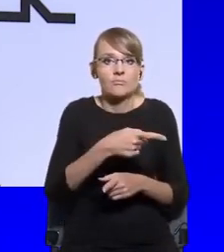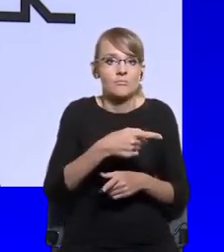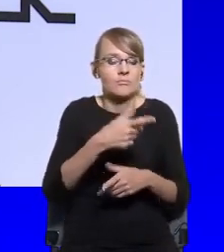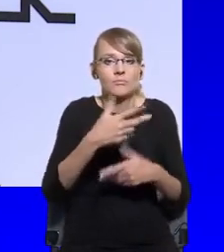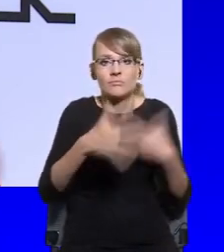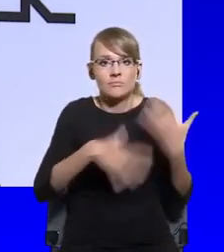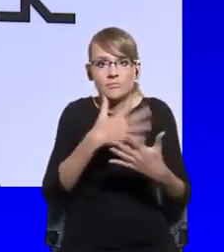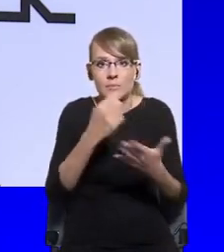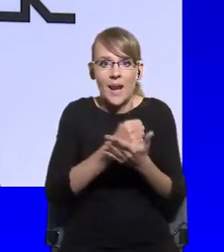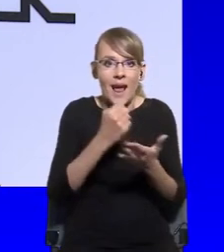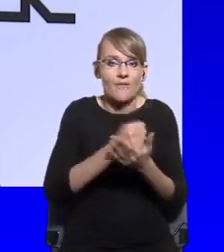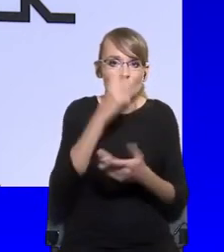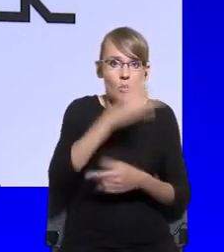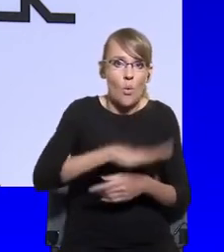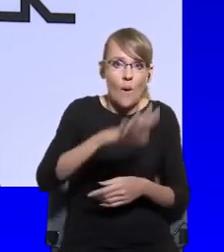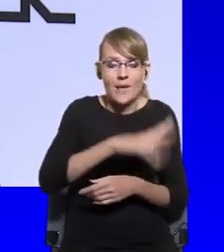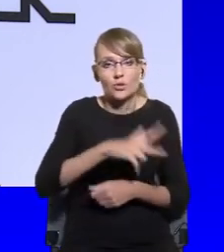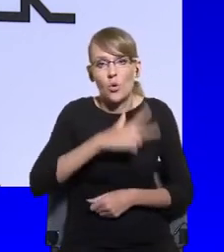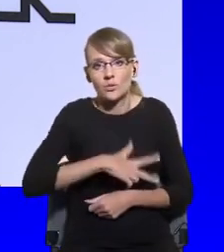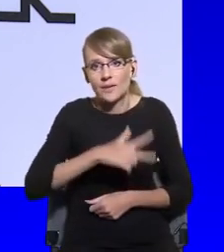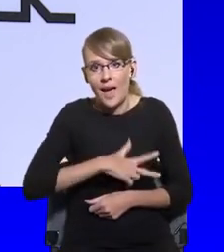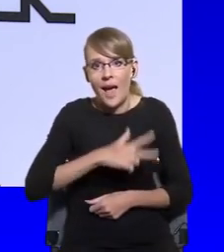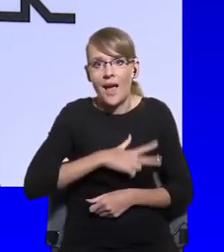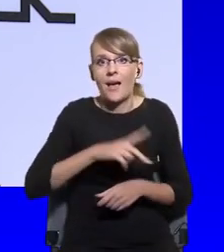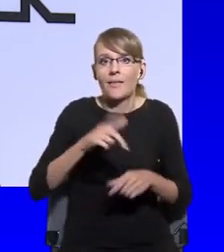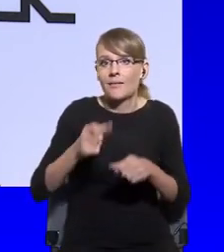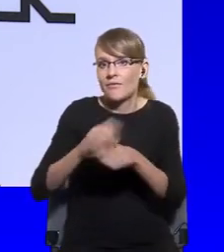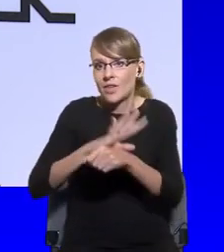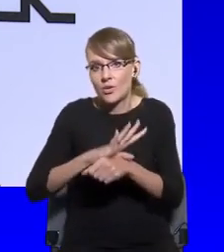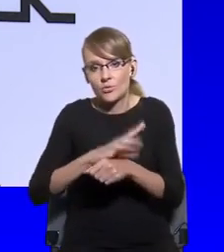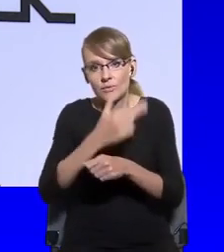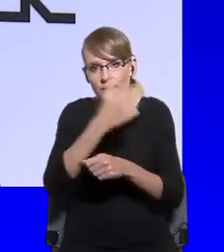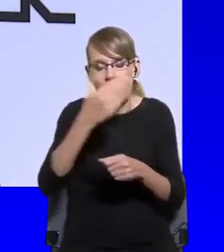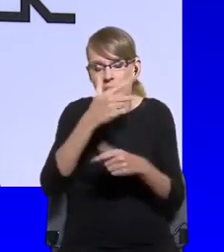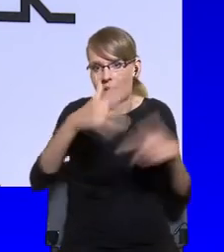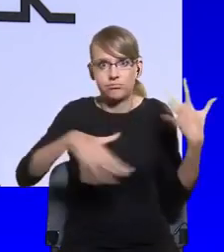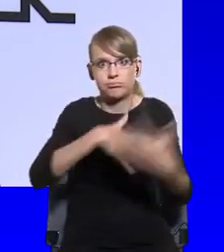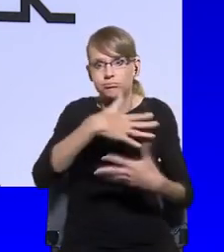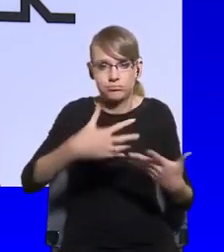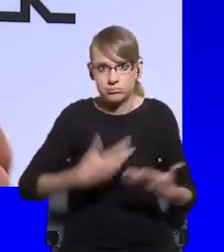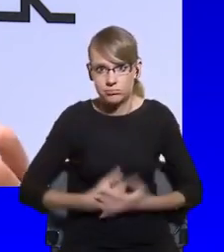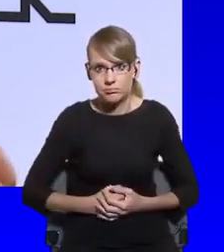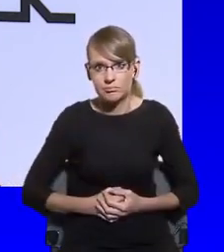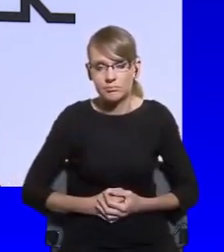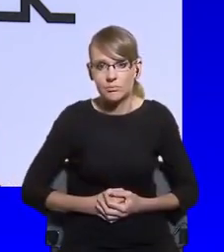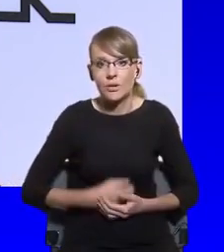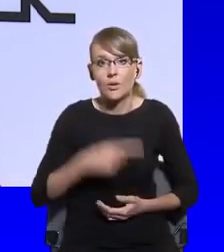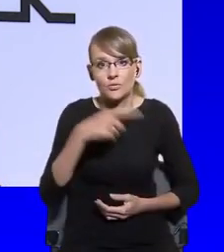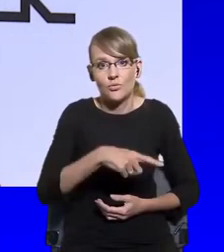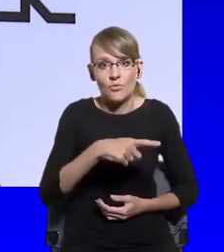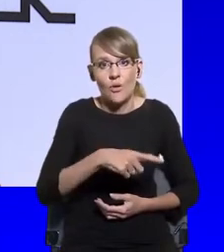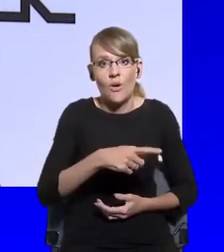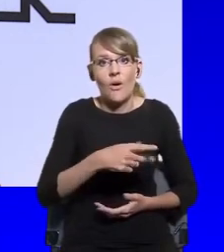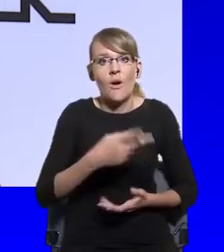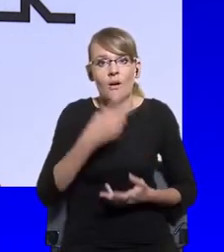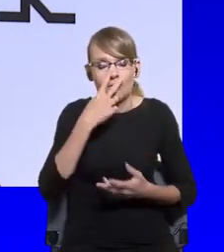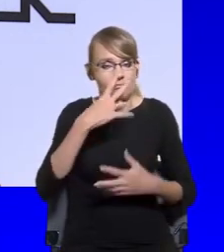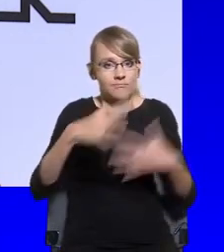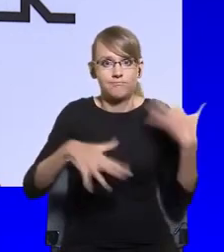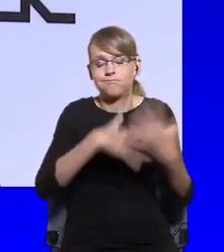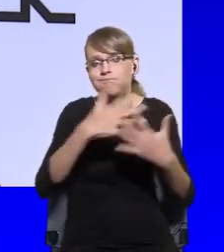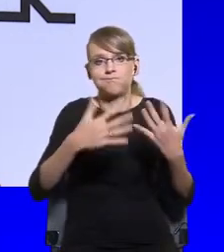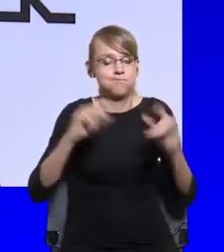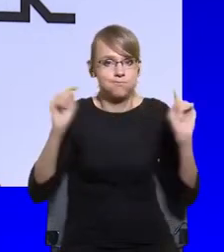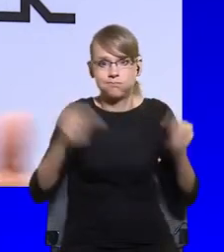pandemic in a very turbulent mixture, as a matter of fact. Uh,